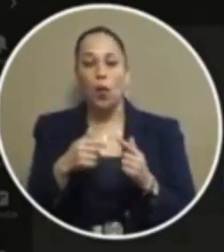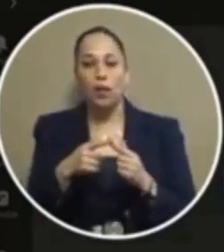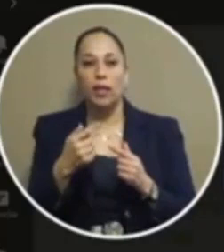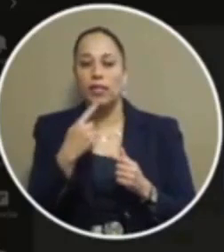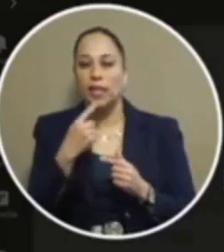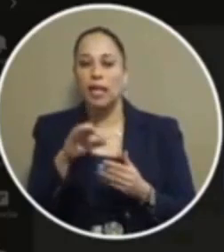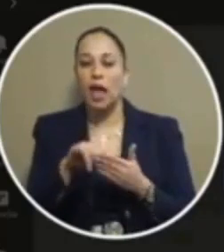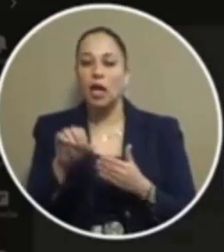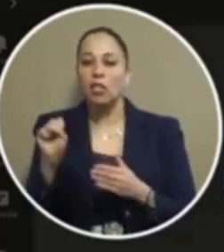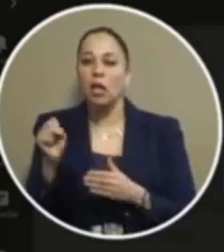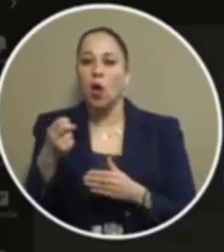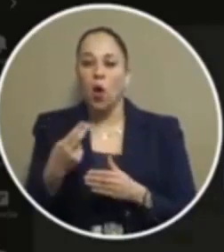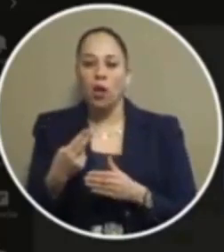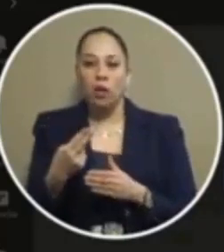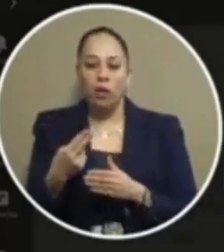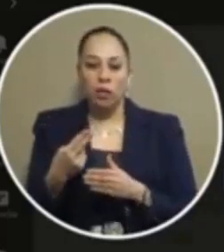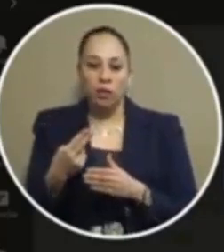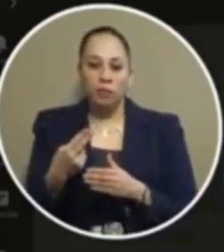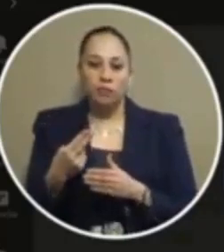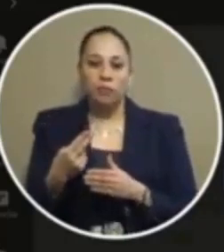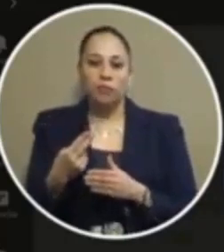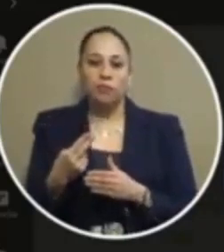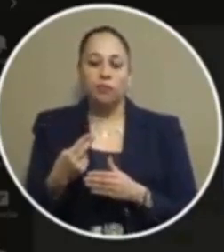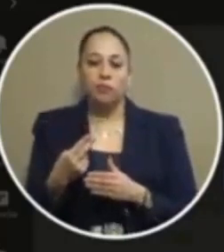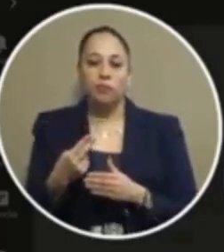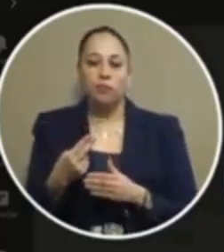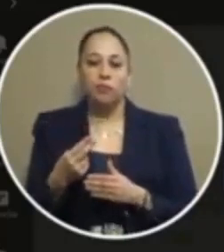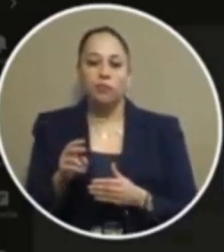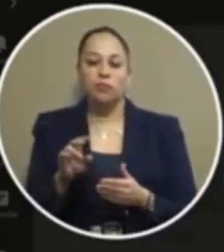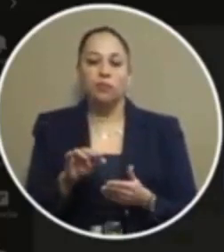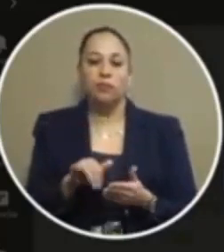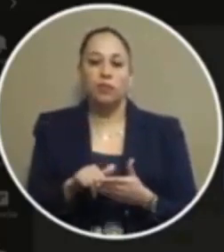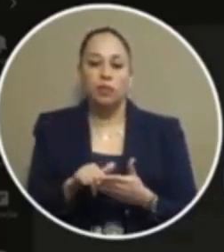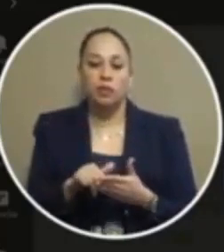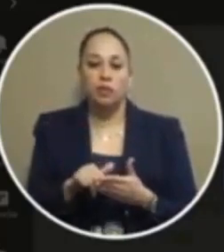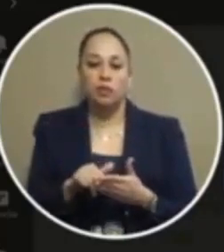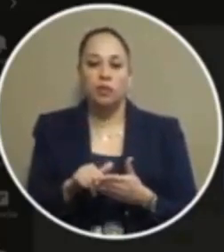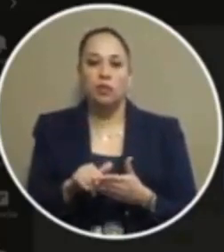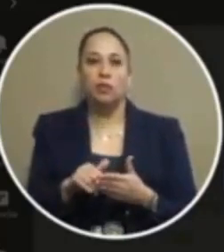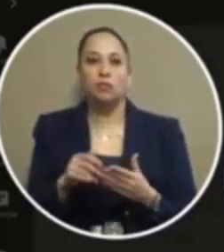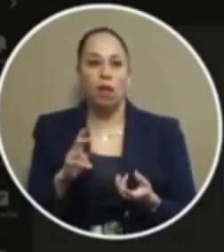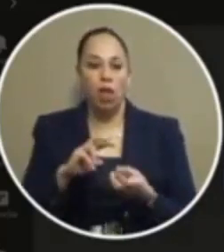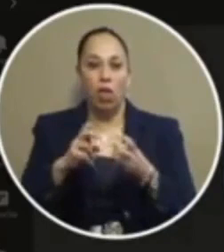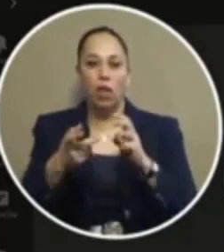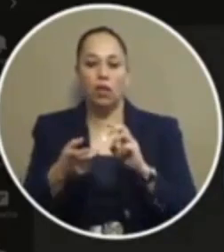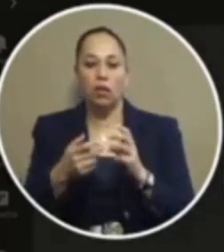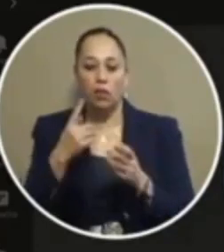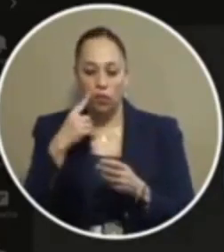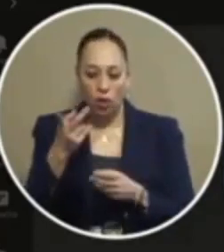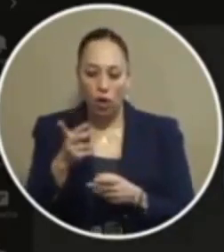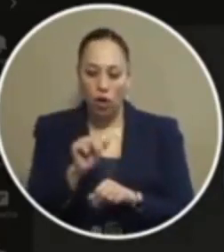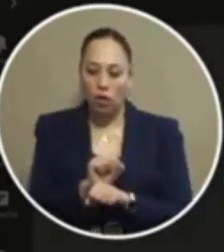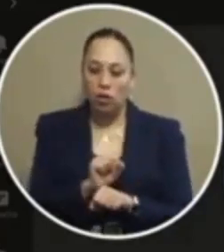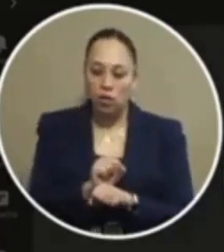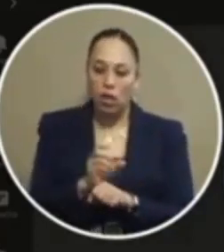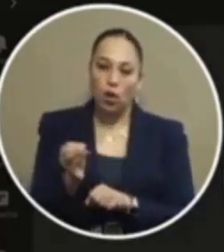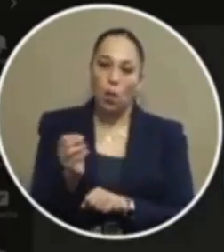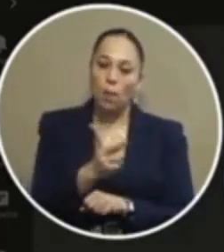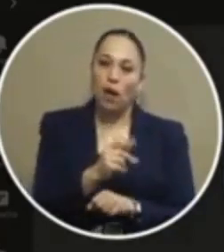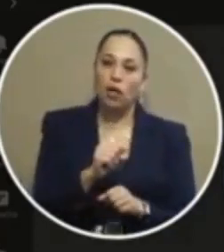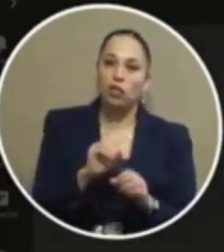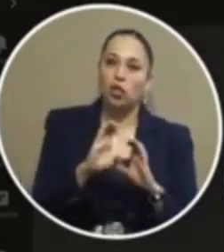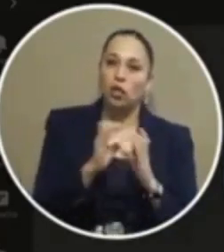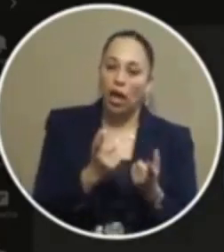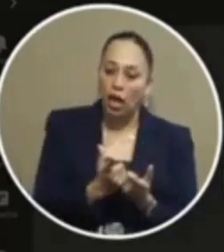stakeholders and are essentially told no that creates a very problematic part of their job in reporting back to council and so